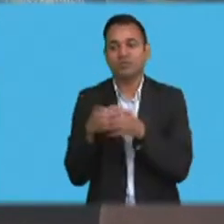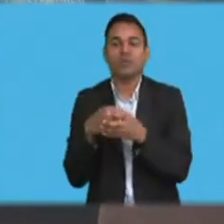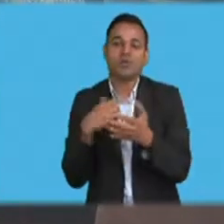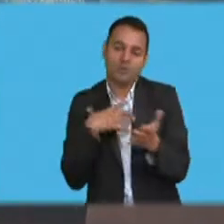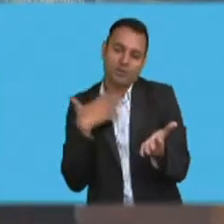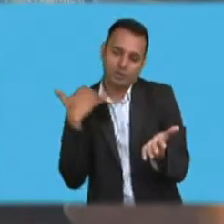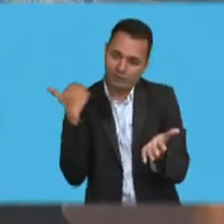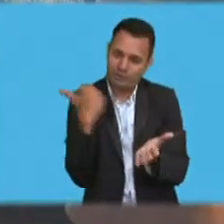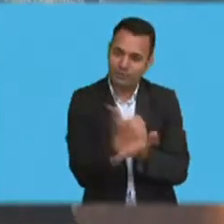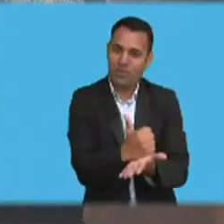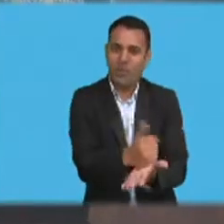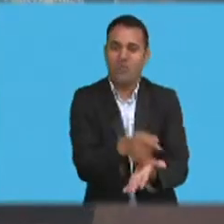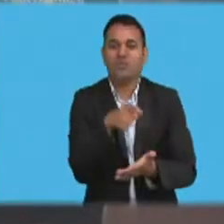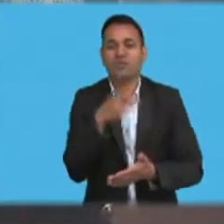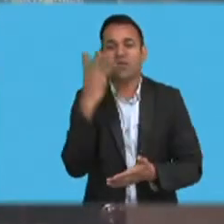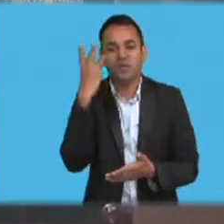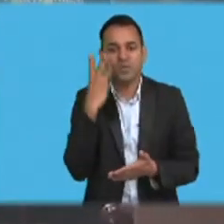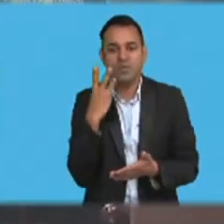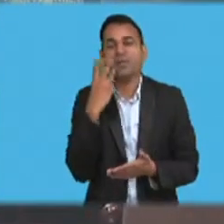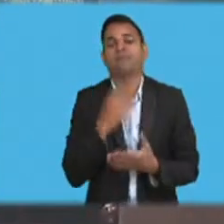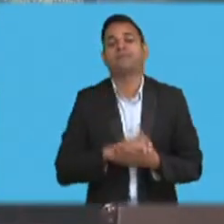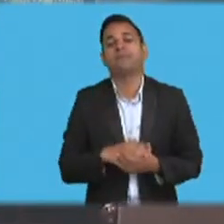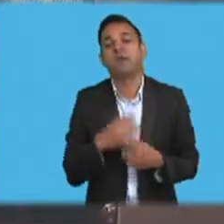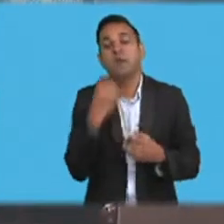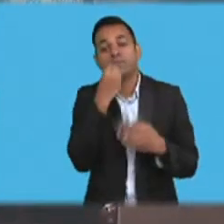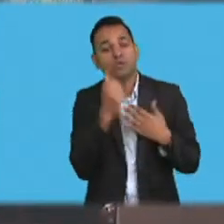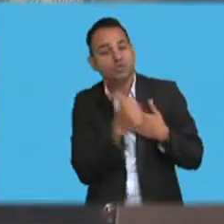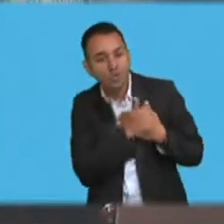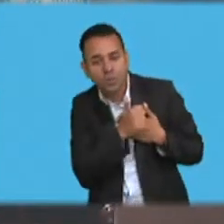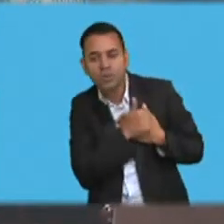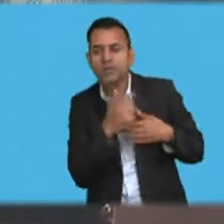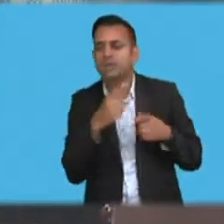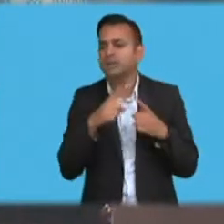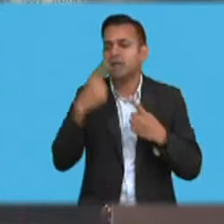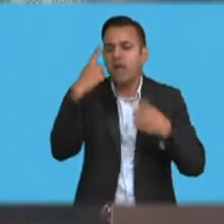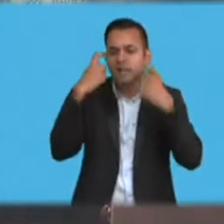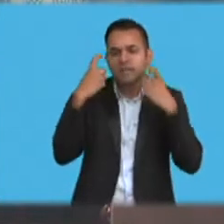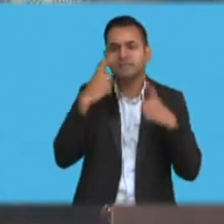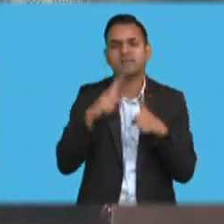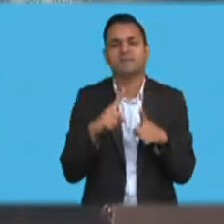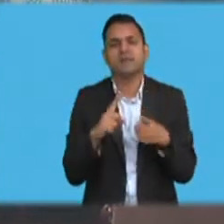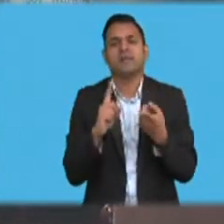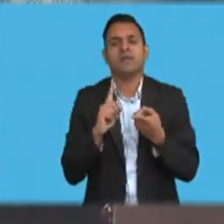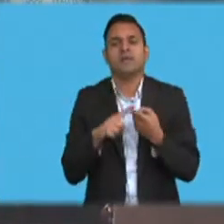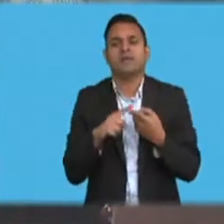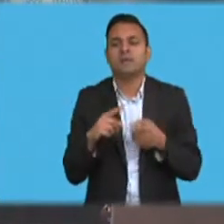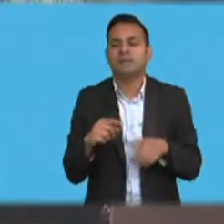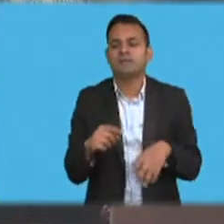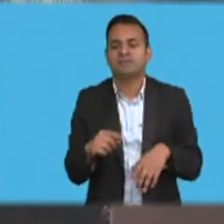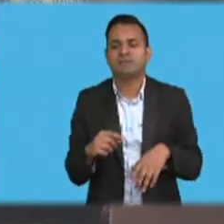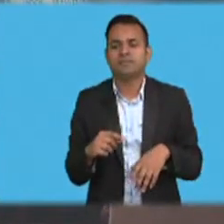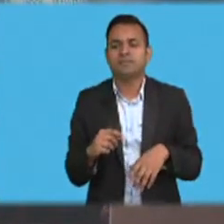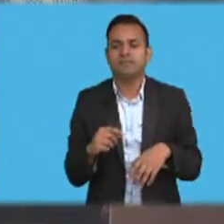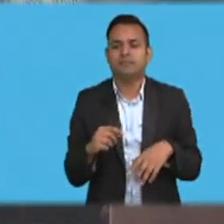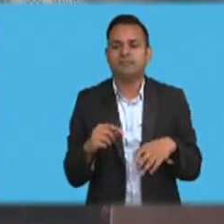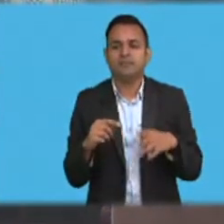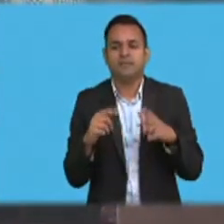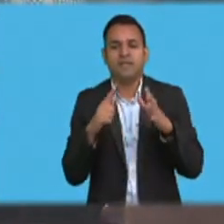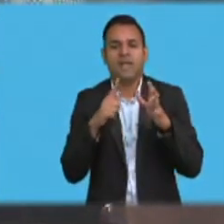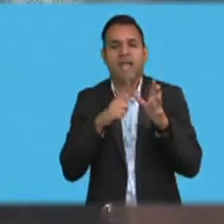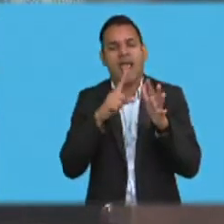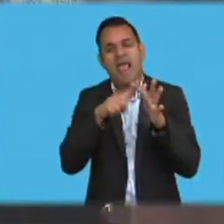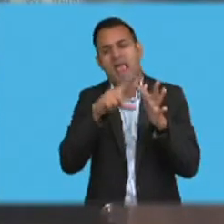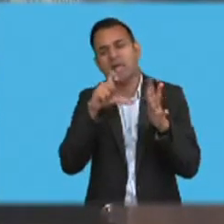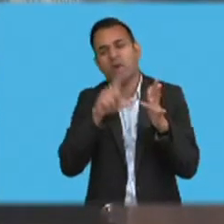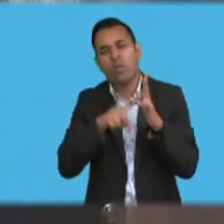which includes ecoculture programs. There are also a growing number of women involved in the poor industry